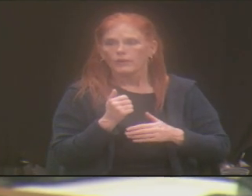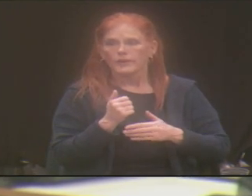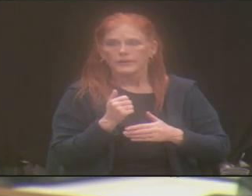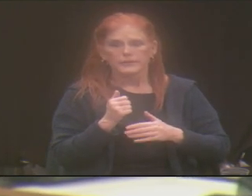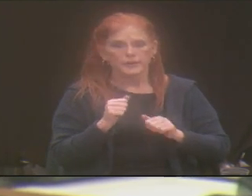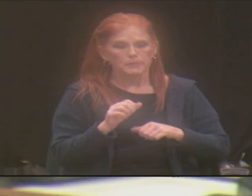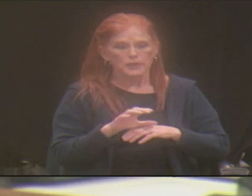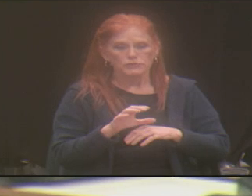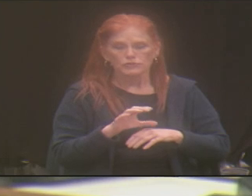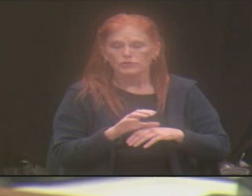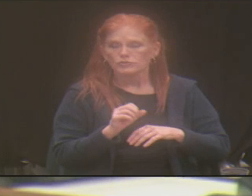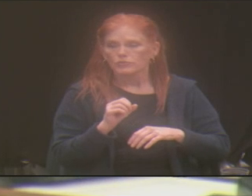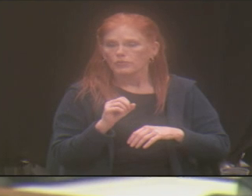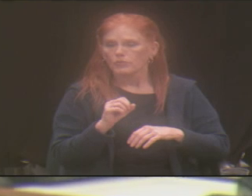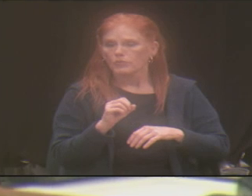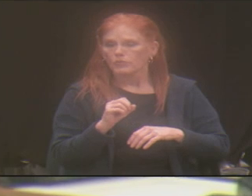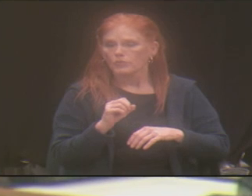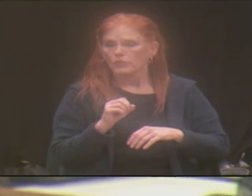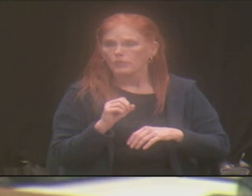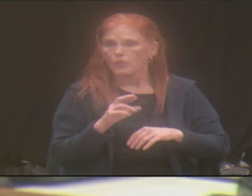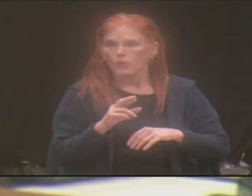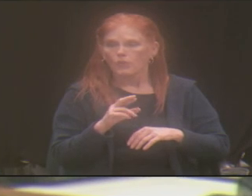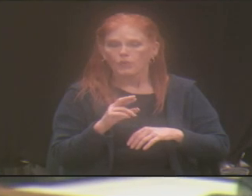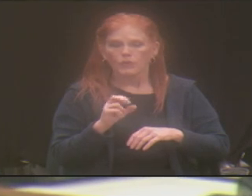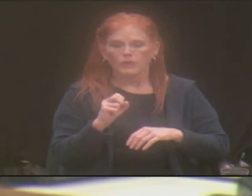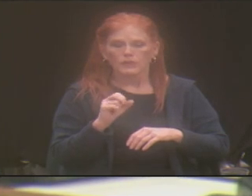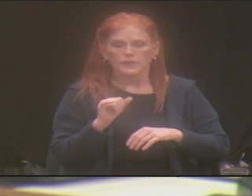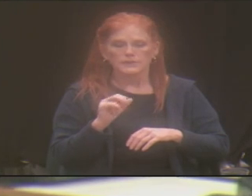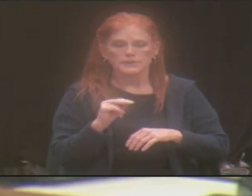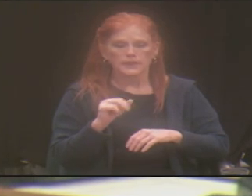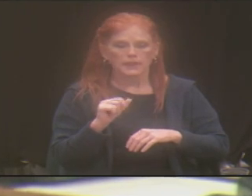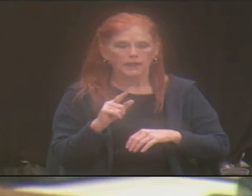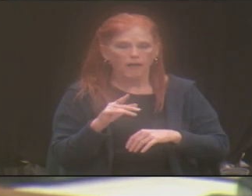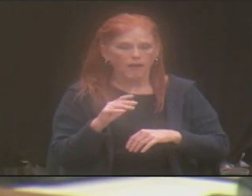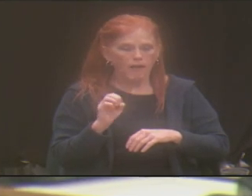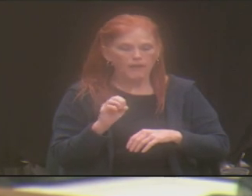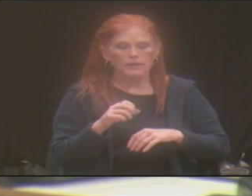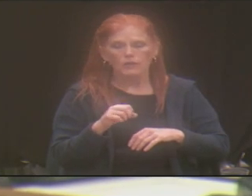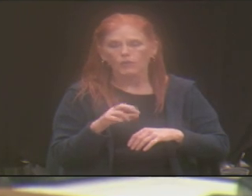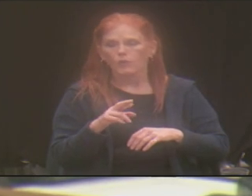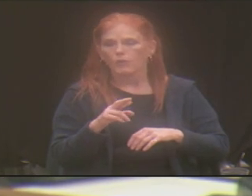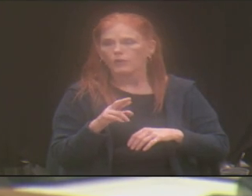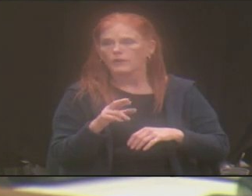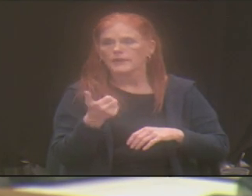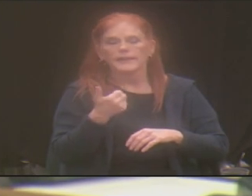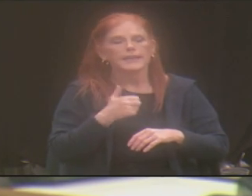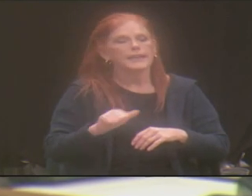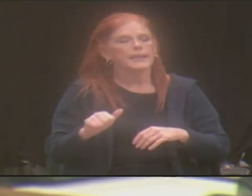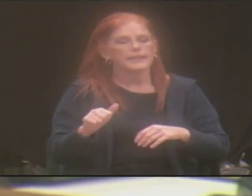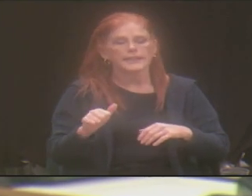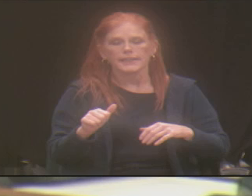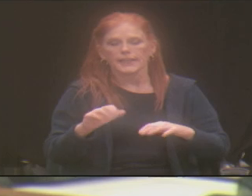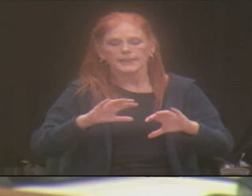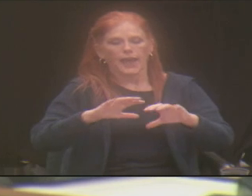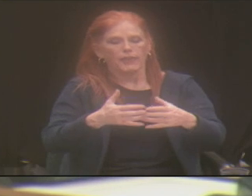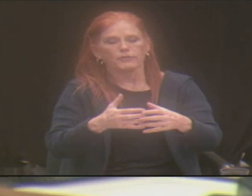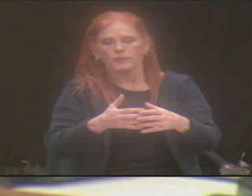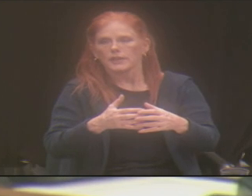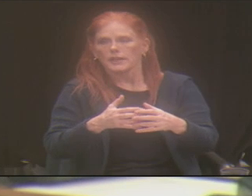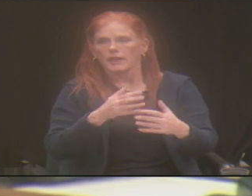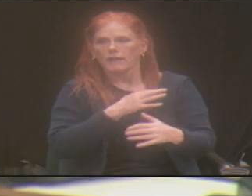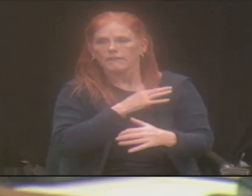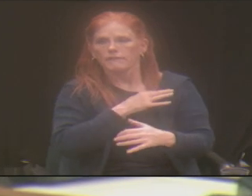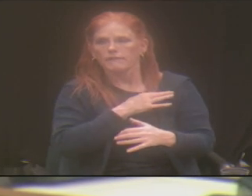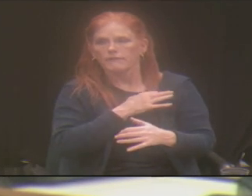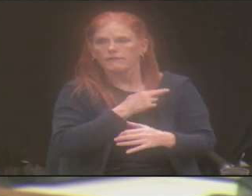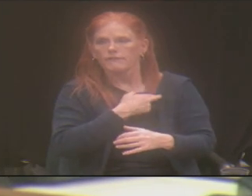a synagogue or any gathering of faith-based. Look